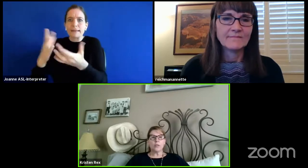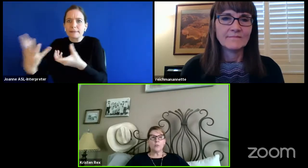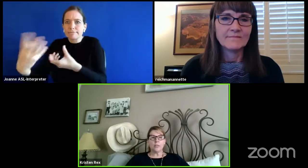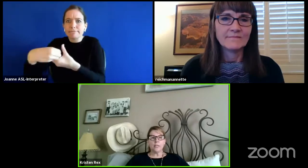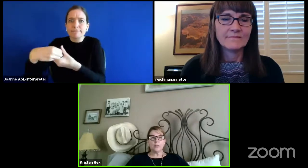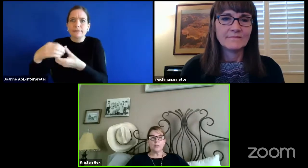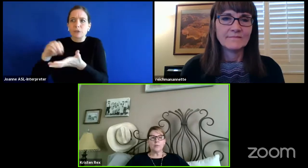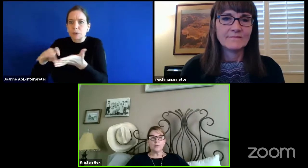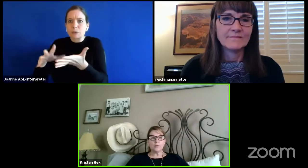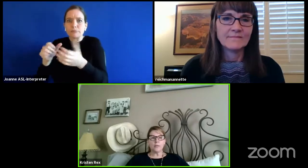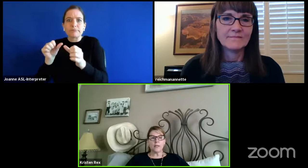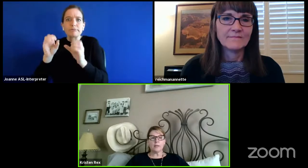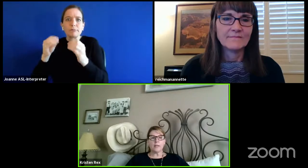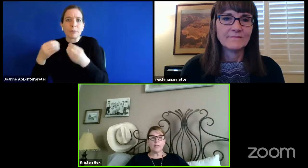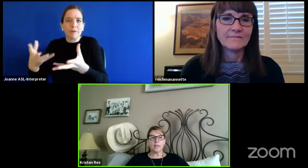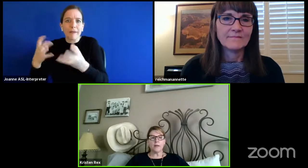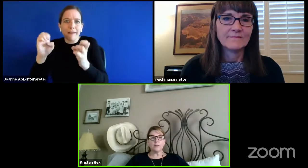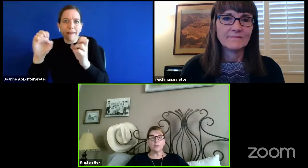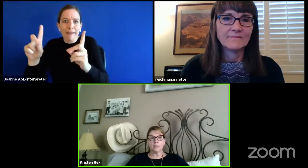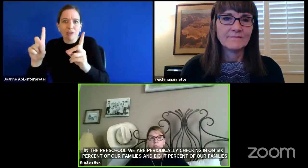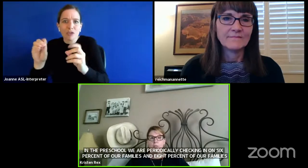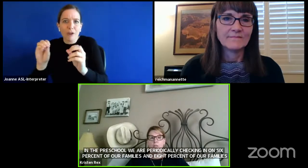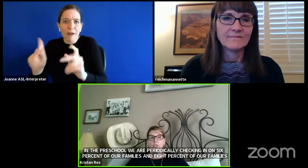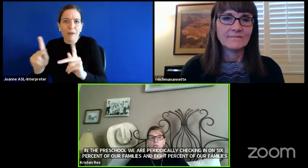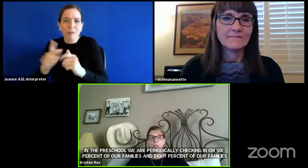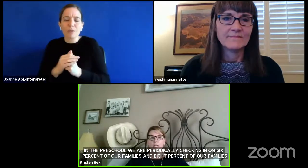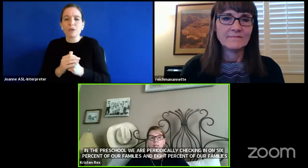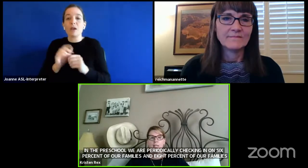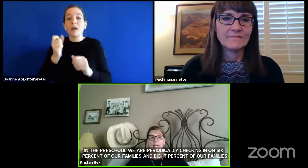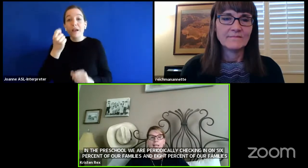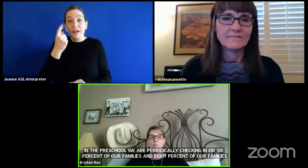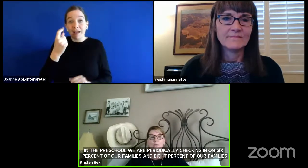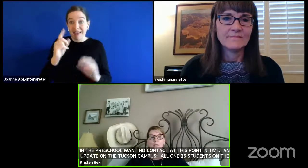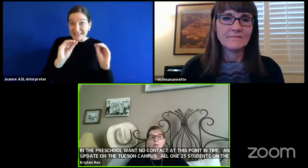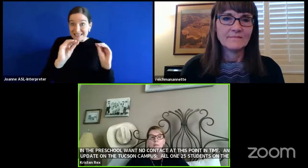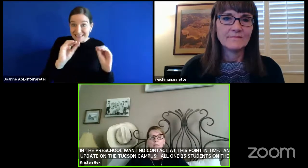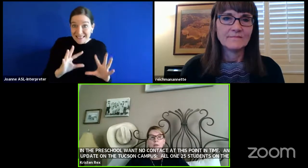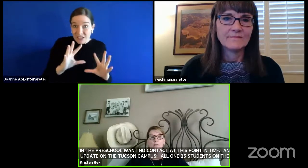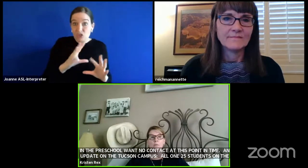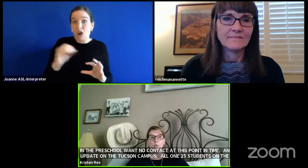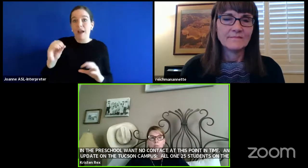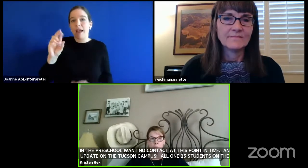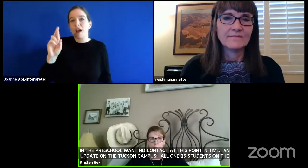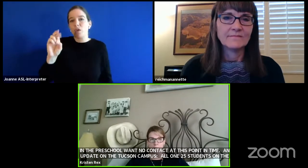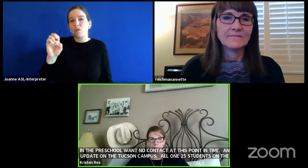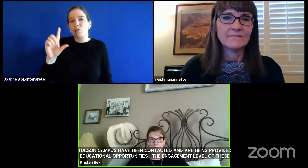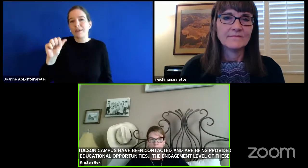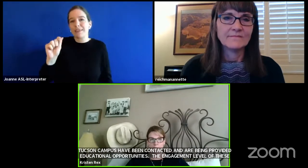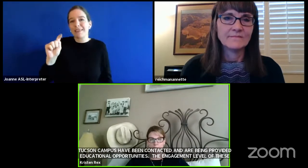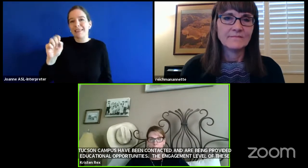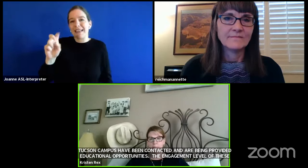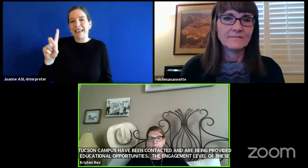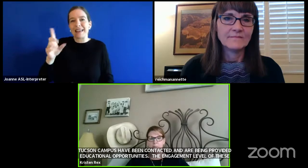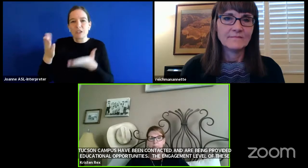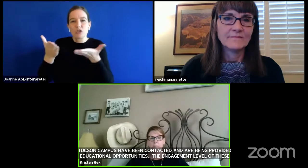and our related service providers and counselors are checking in at a minimum of once a week.